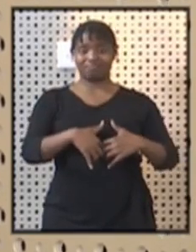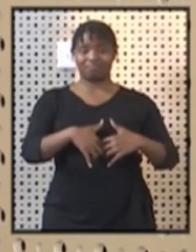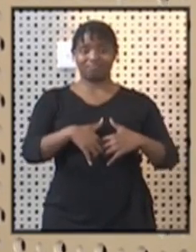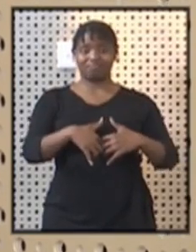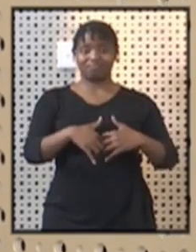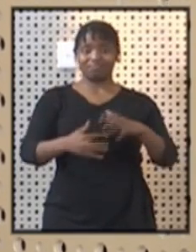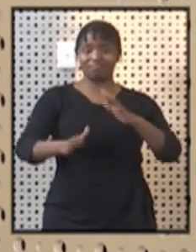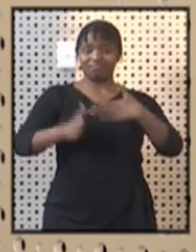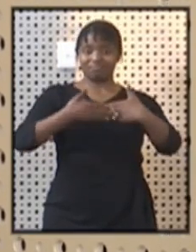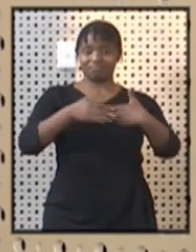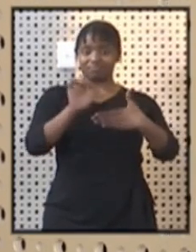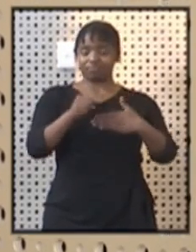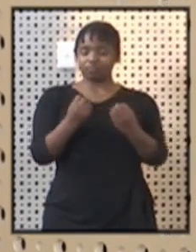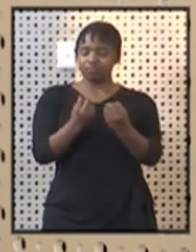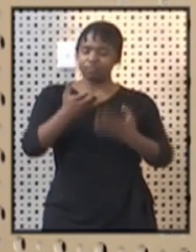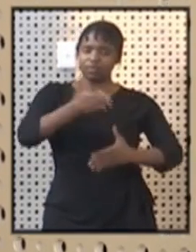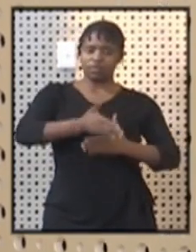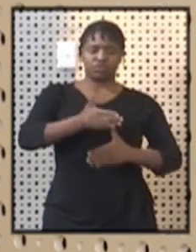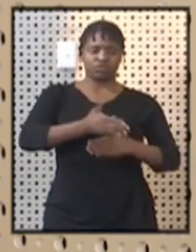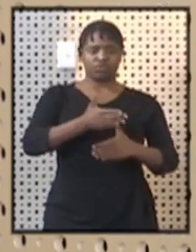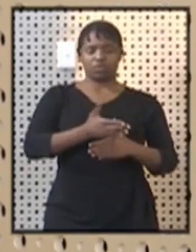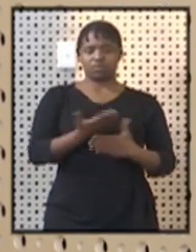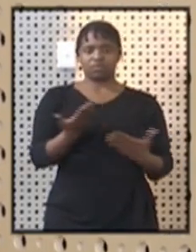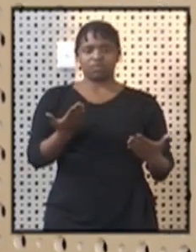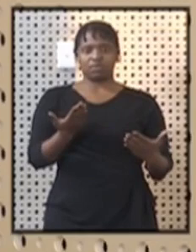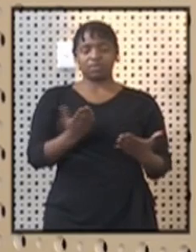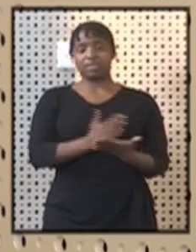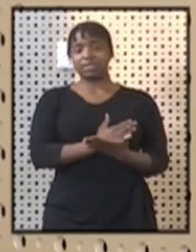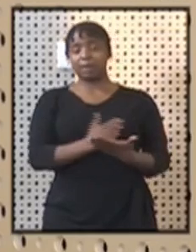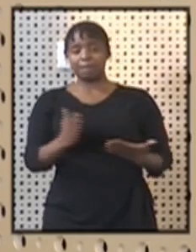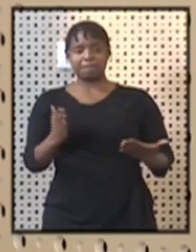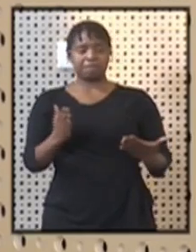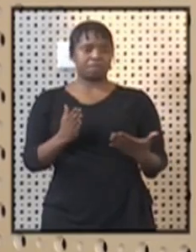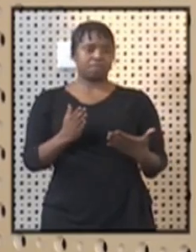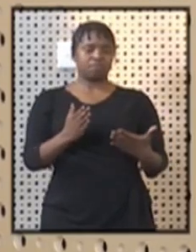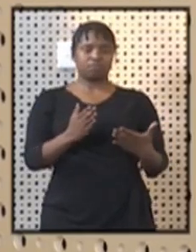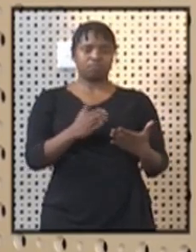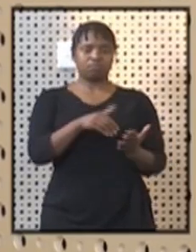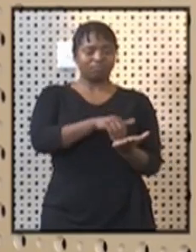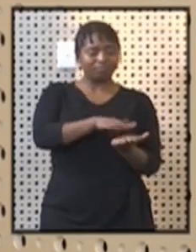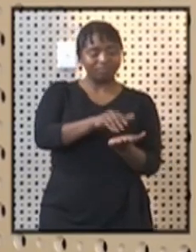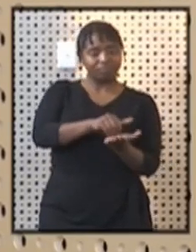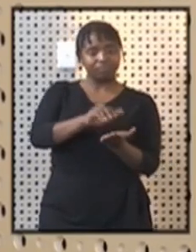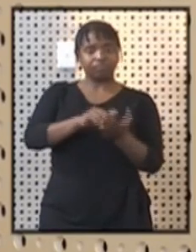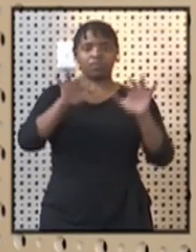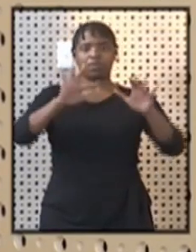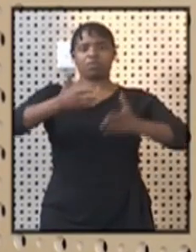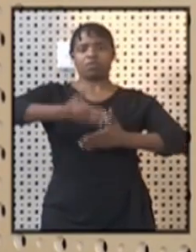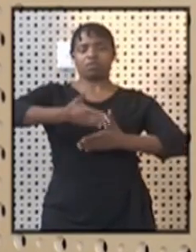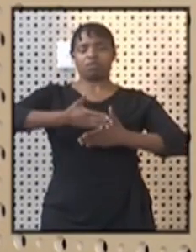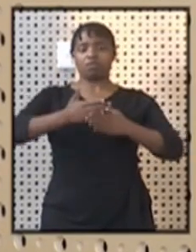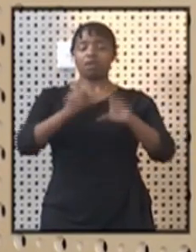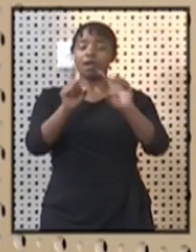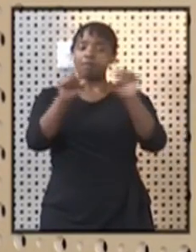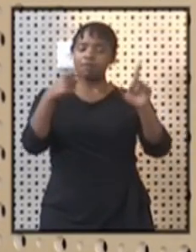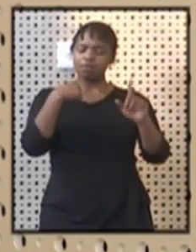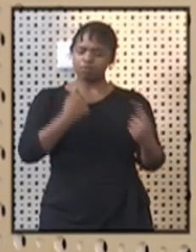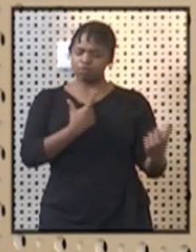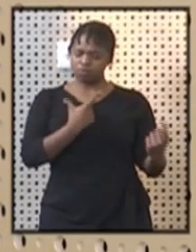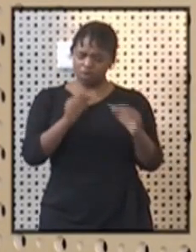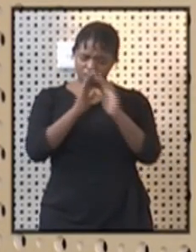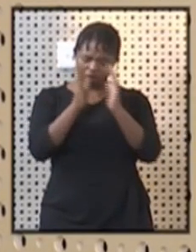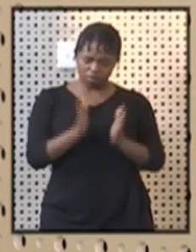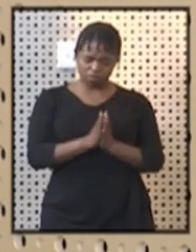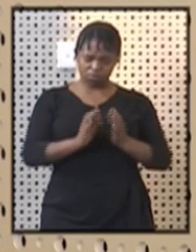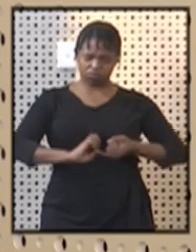and many jobs have either been lost or at the risk of being lost. However, we are doing everything